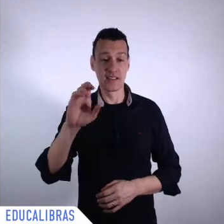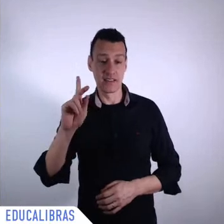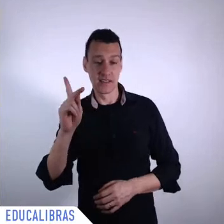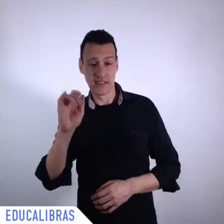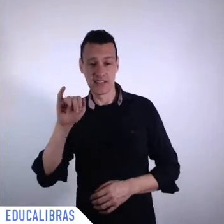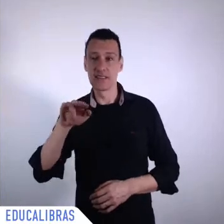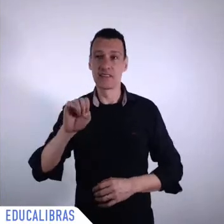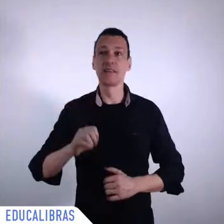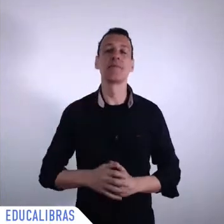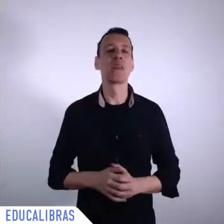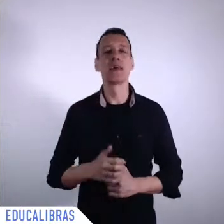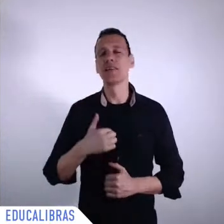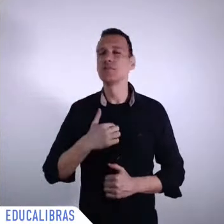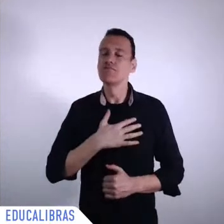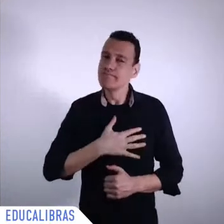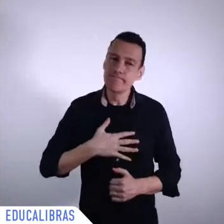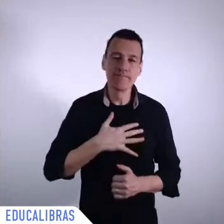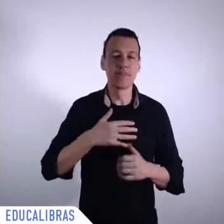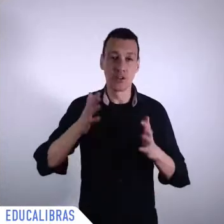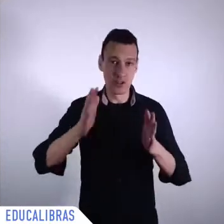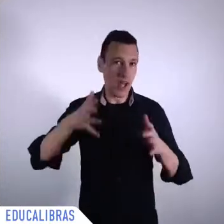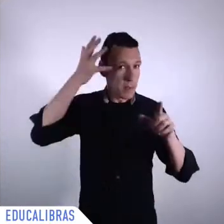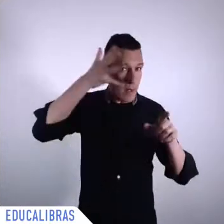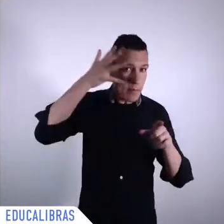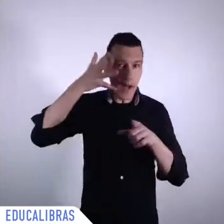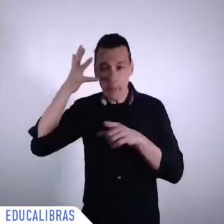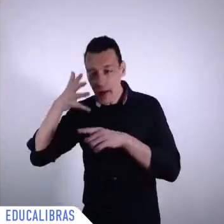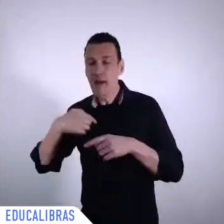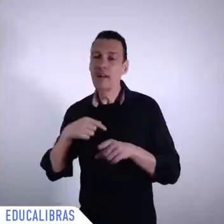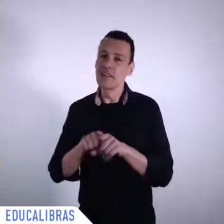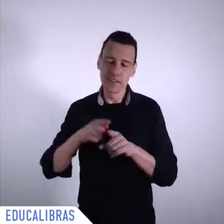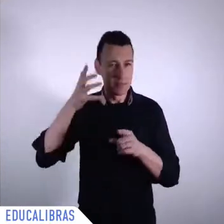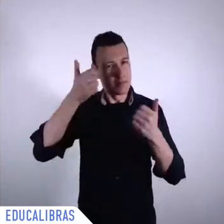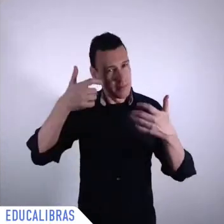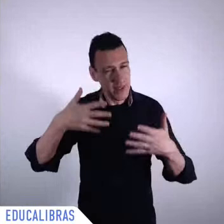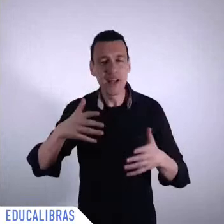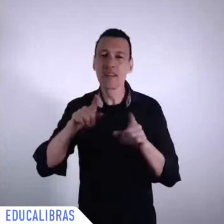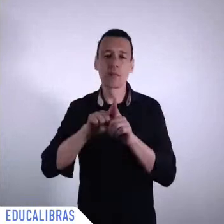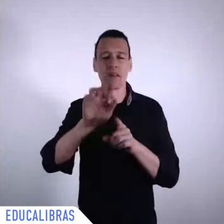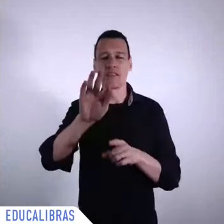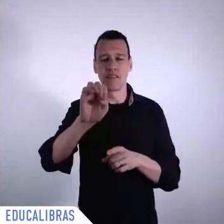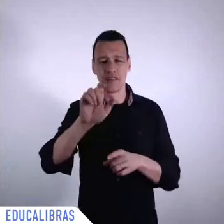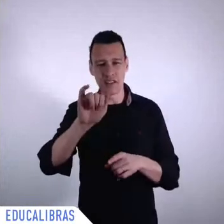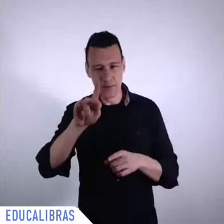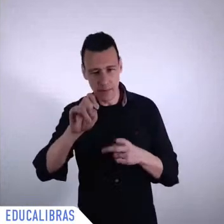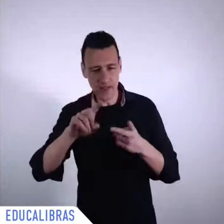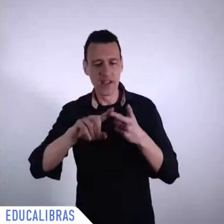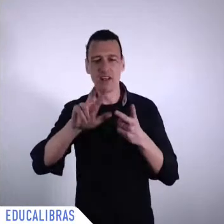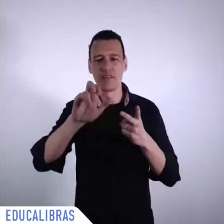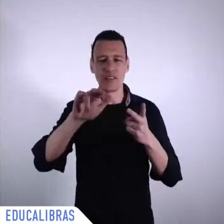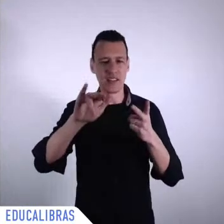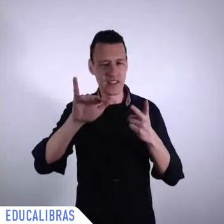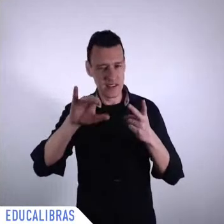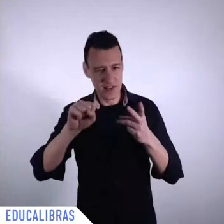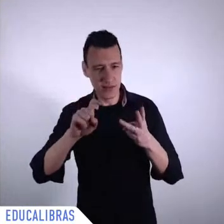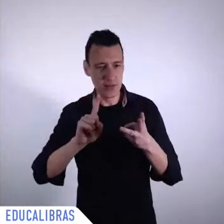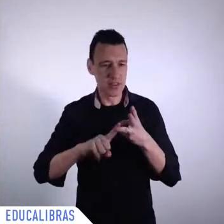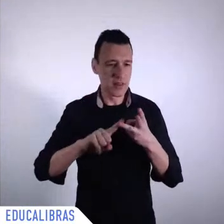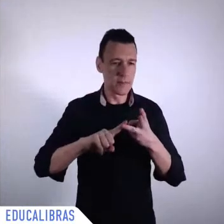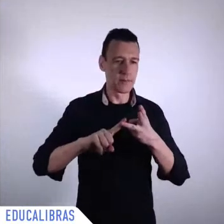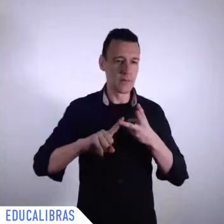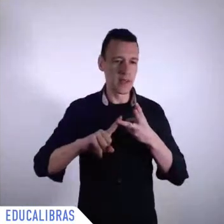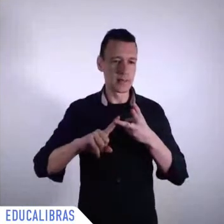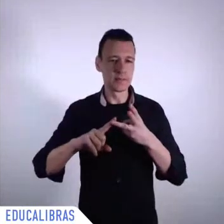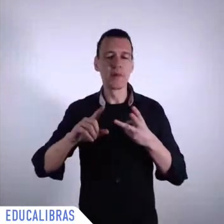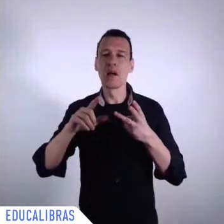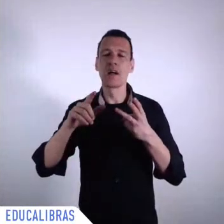and to Vivian for the invitation to discuss and share ideas right on UN days I work at the economic